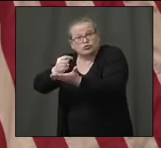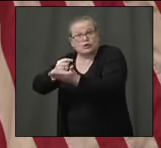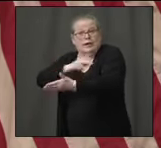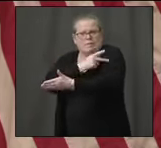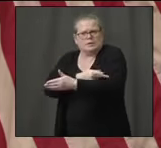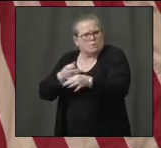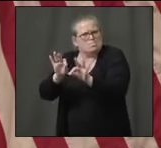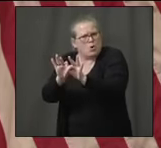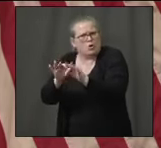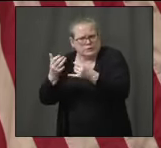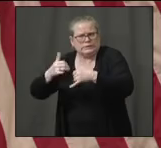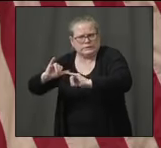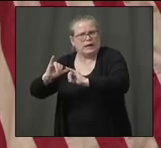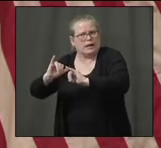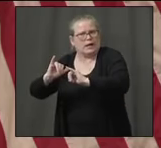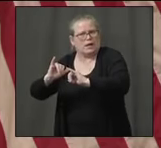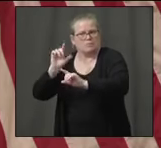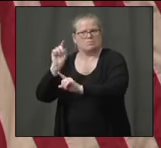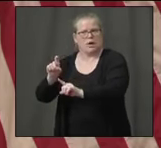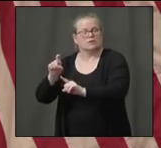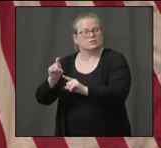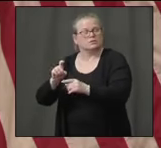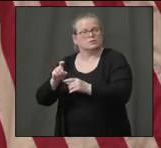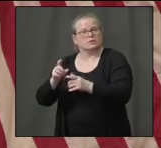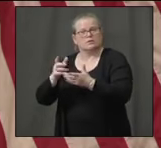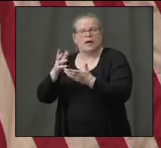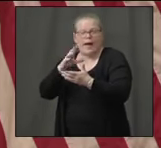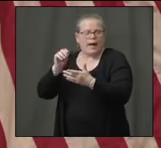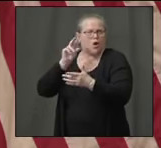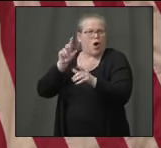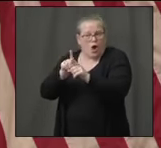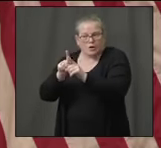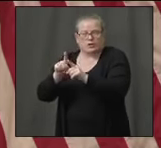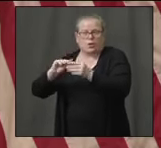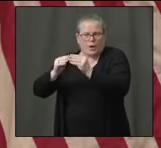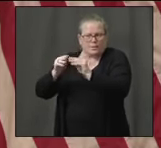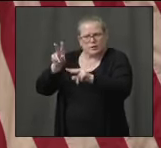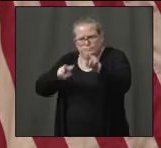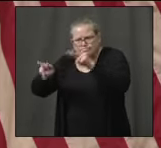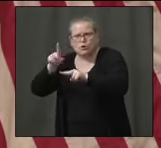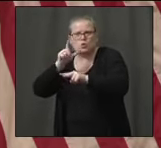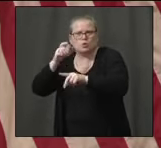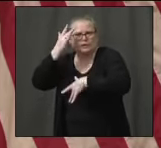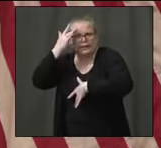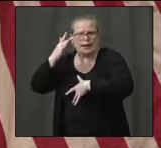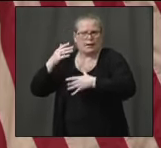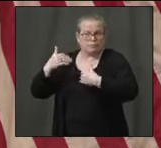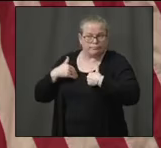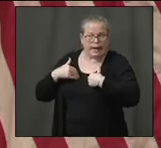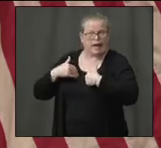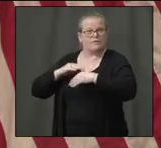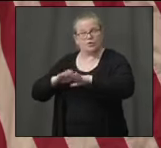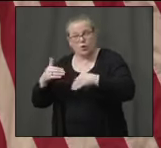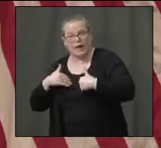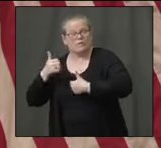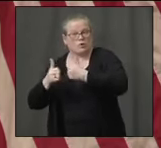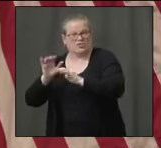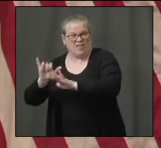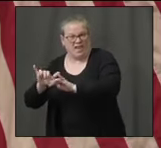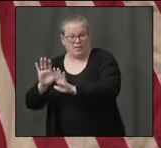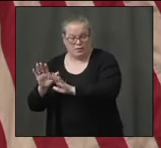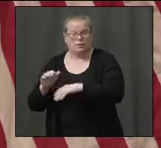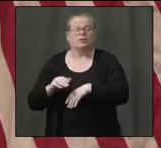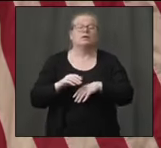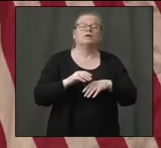and continue to provide surveillance in the marketplace. And then what I also mentioned is we're bringing to the market the serological